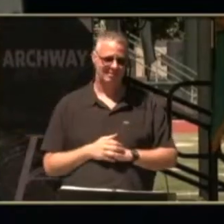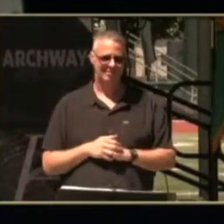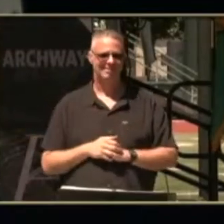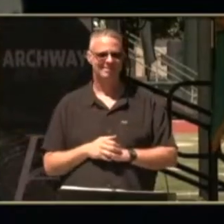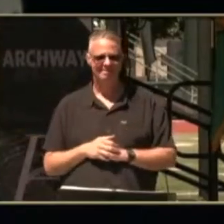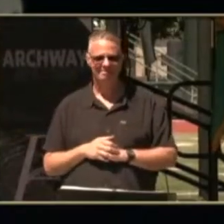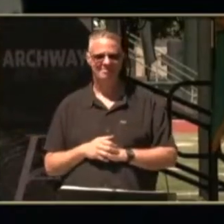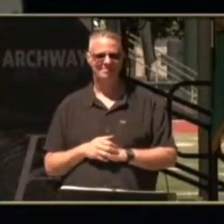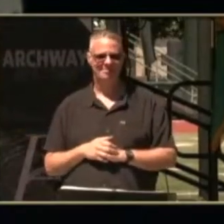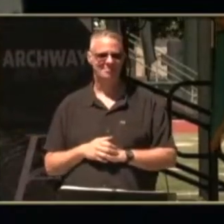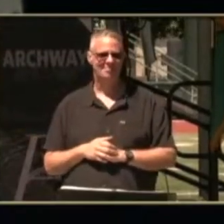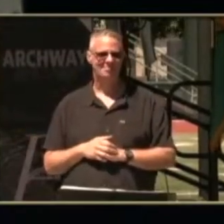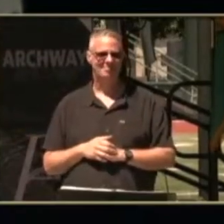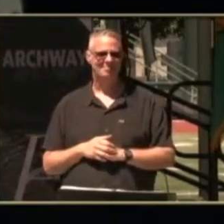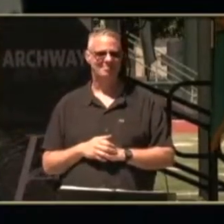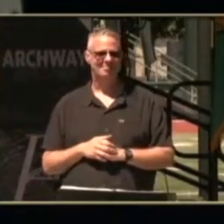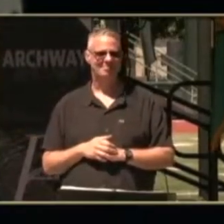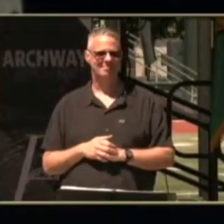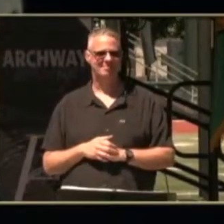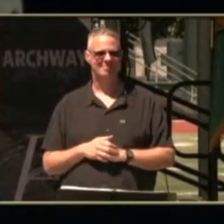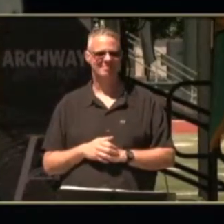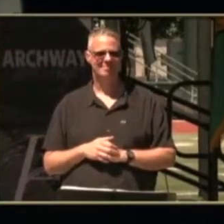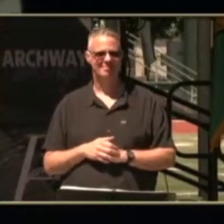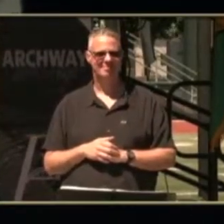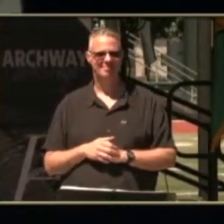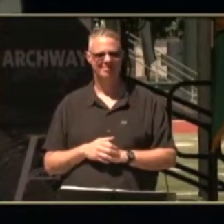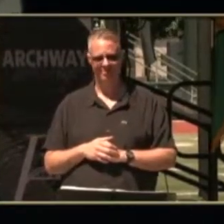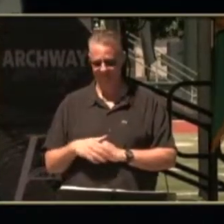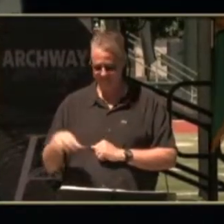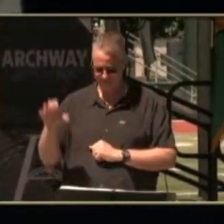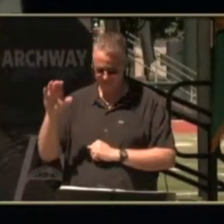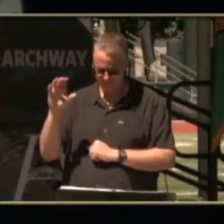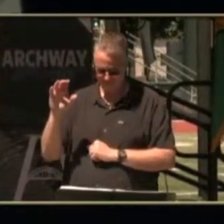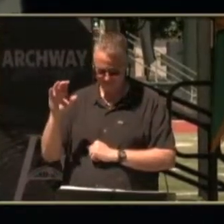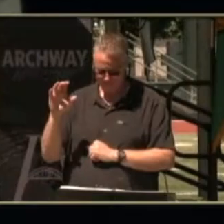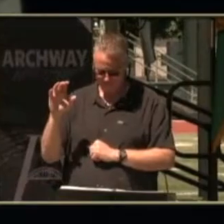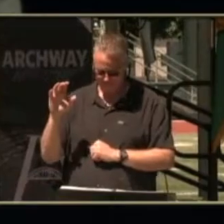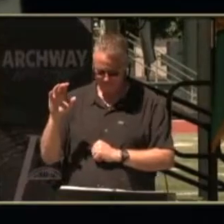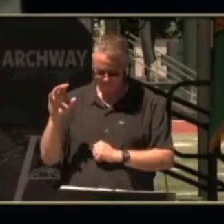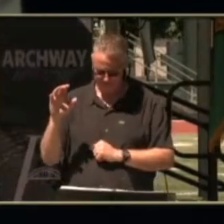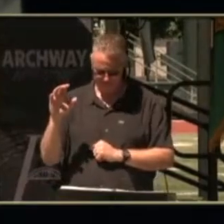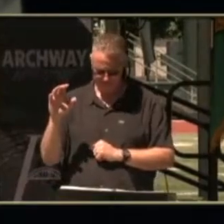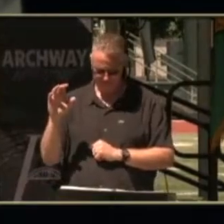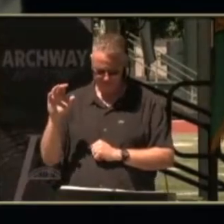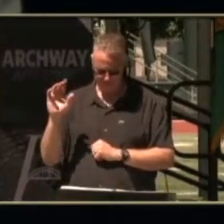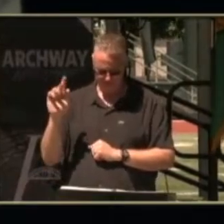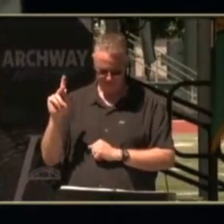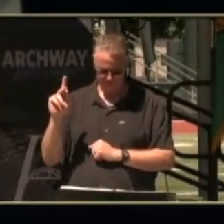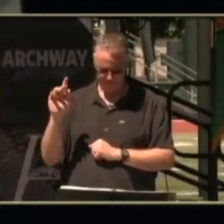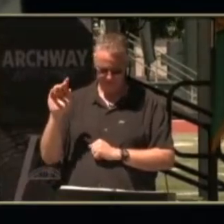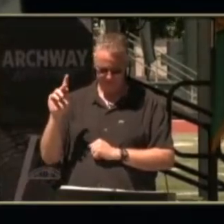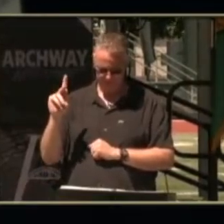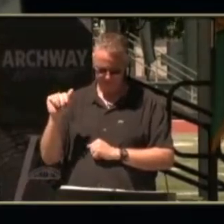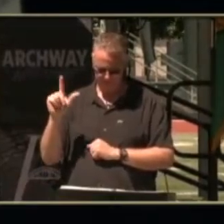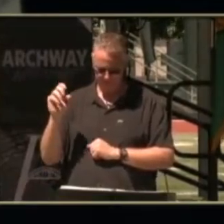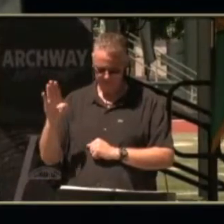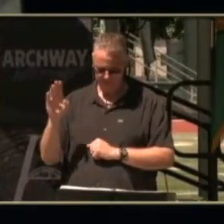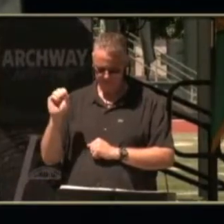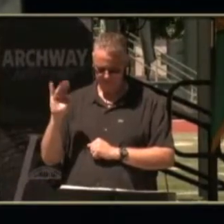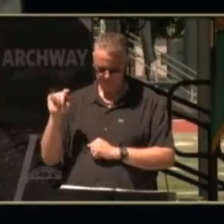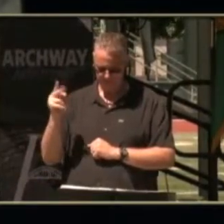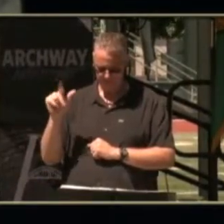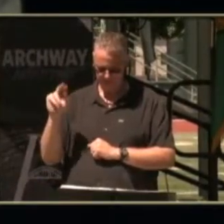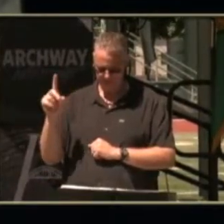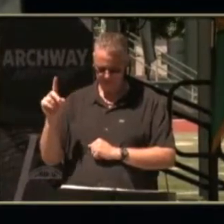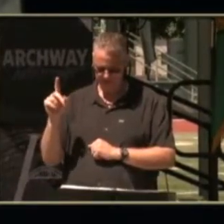and then lastly i have caleb smithland caleb has